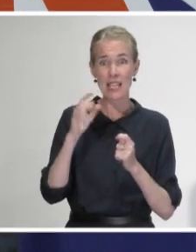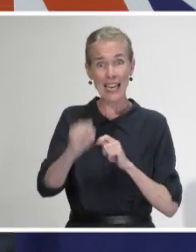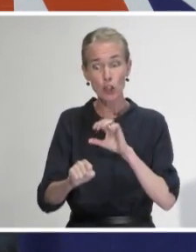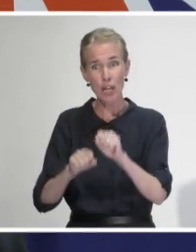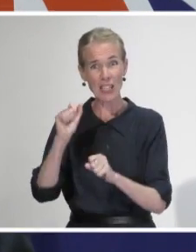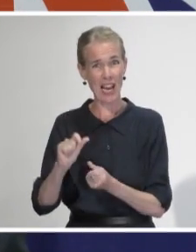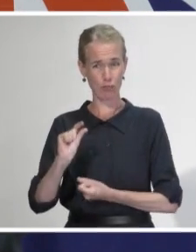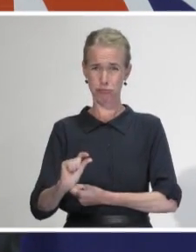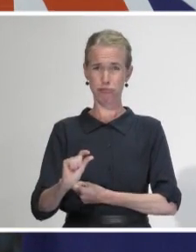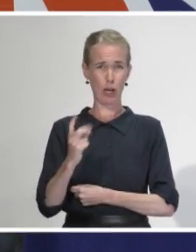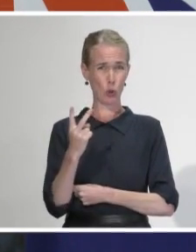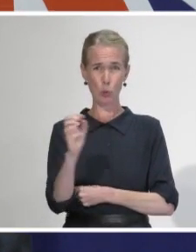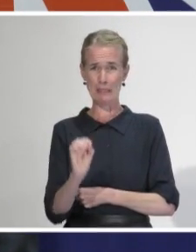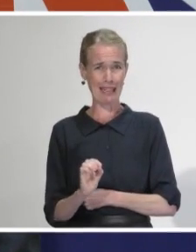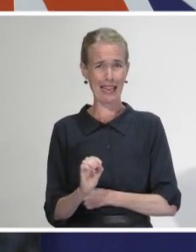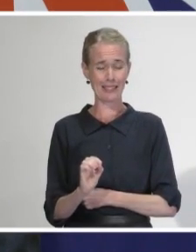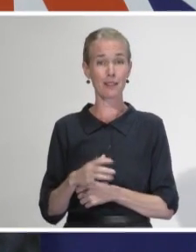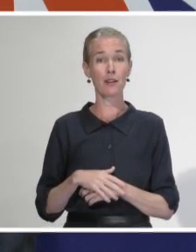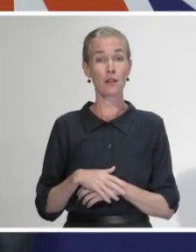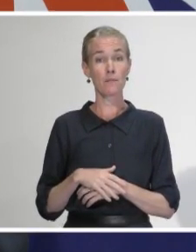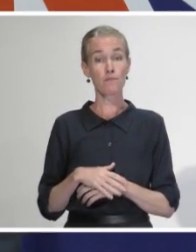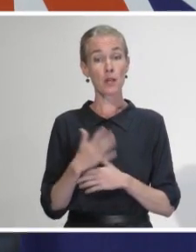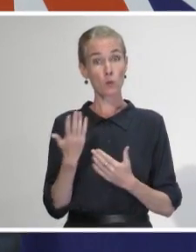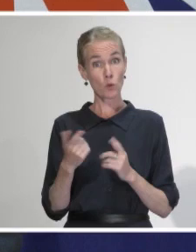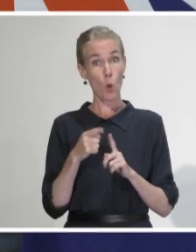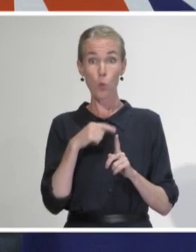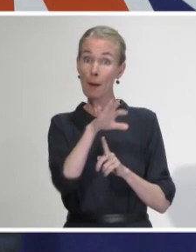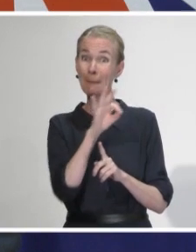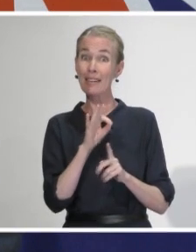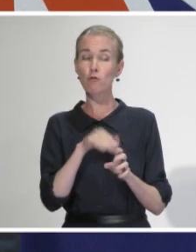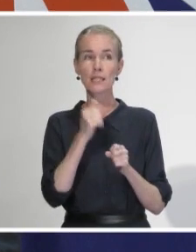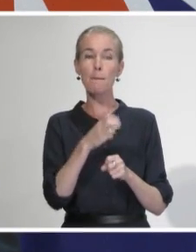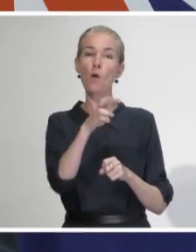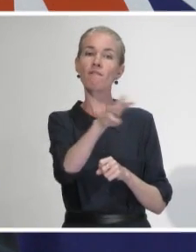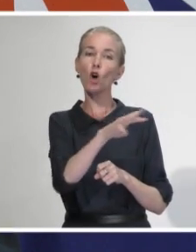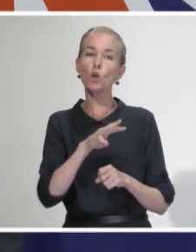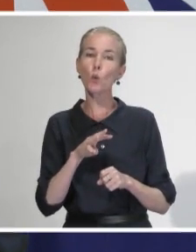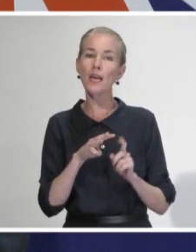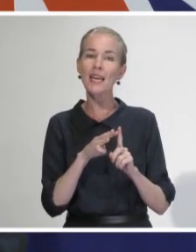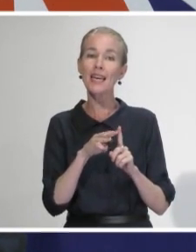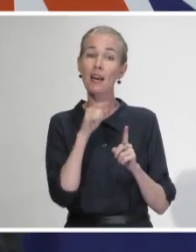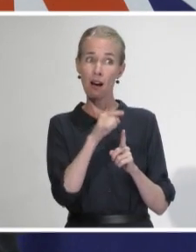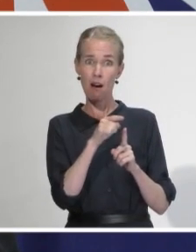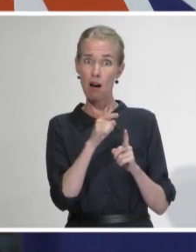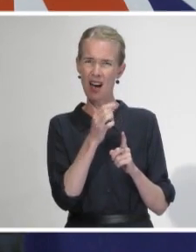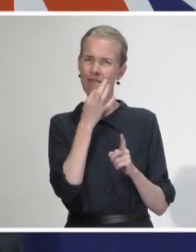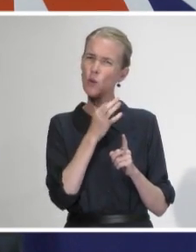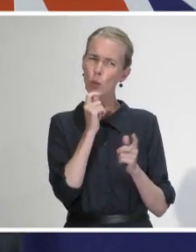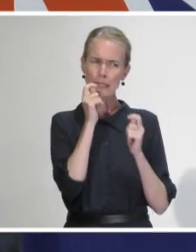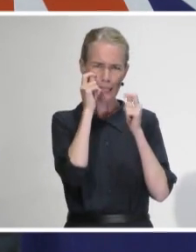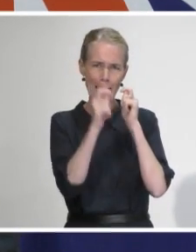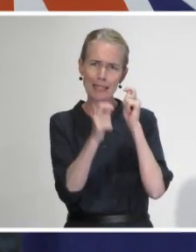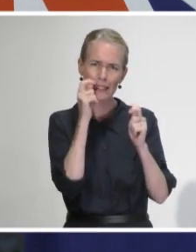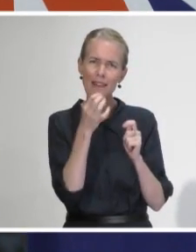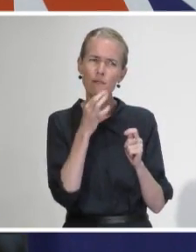testing. I'll give you an example, Whanganui you might have seen as a DHB region has got, had quite a low number of tests done and I had a